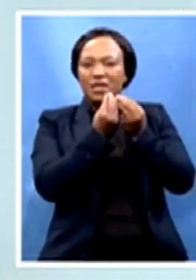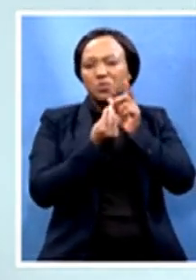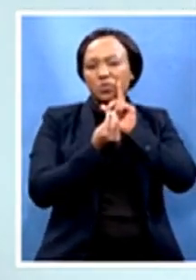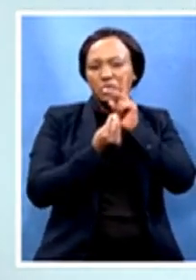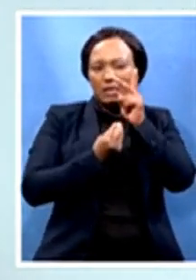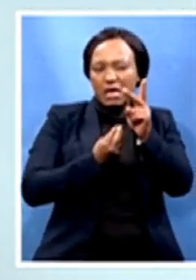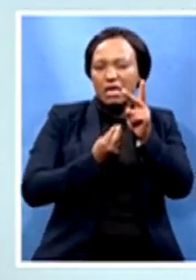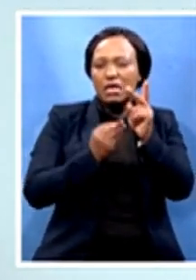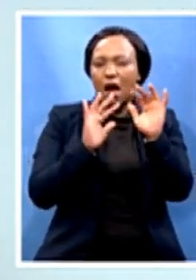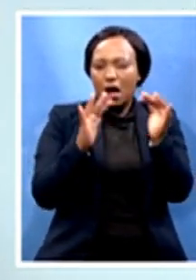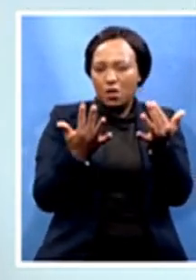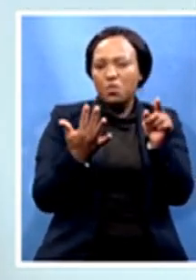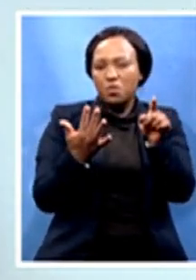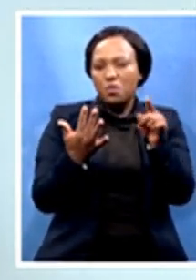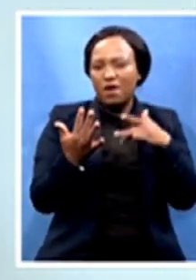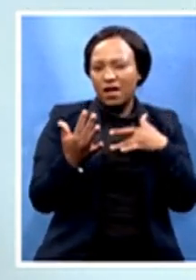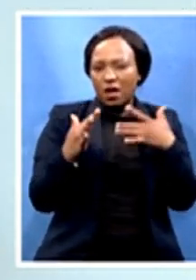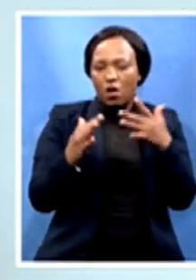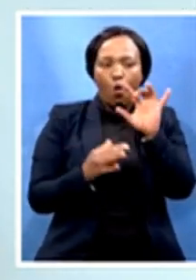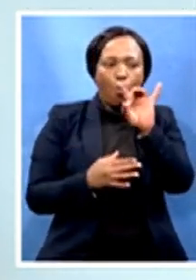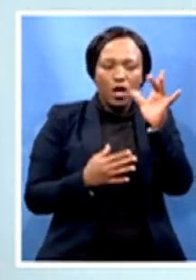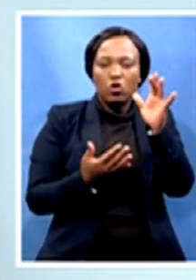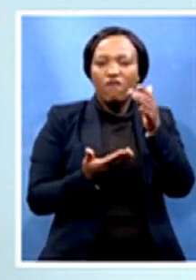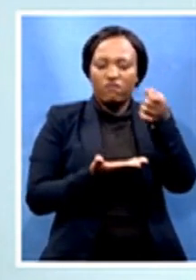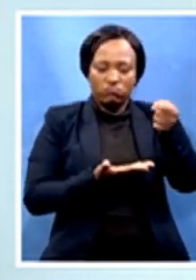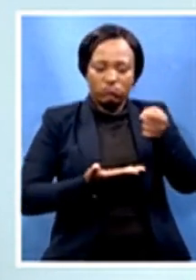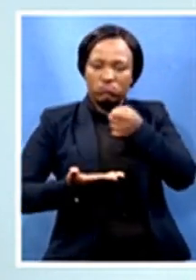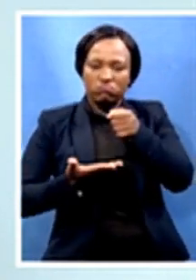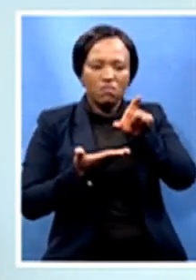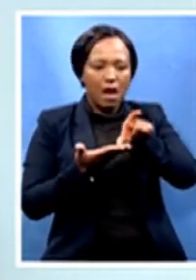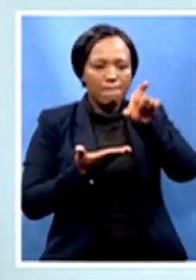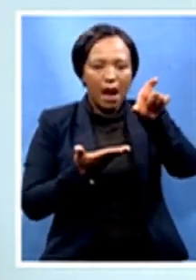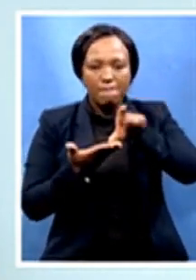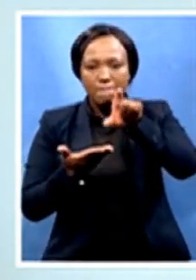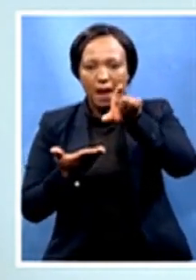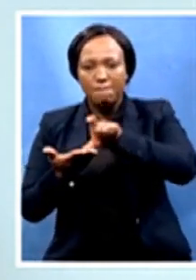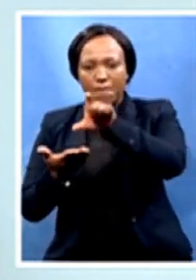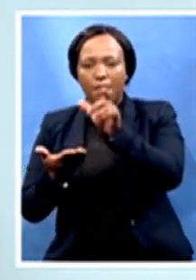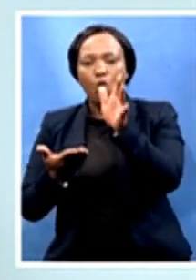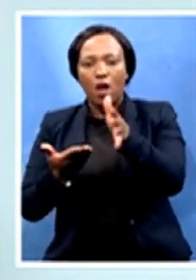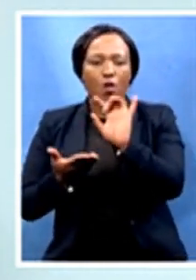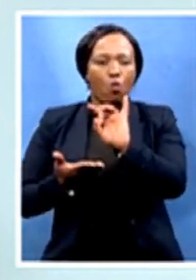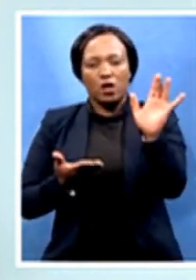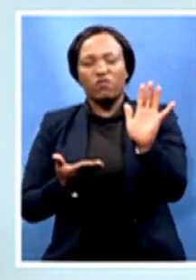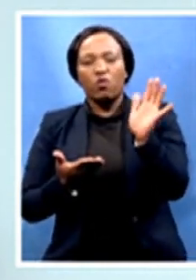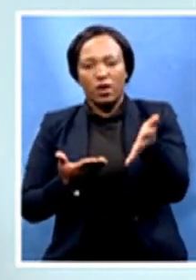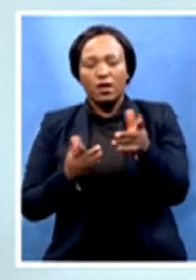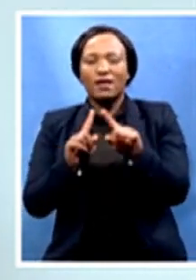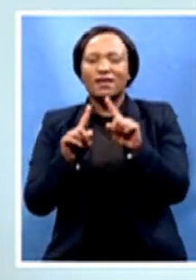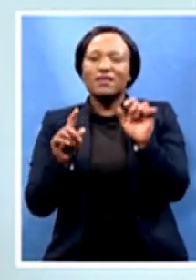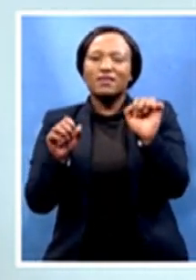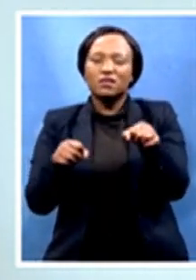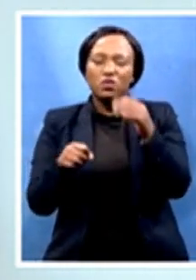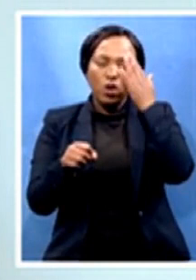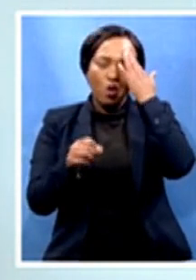it's a once-off provision, understanding the pressures that we're having as a province financially. So it